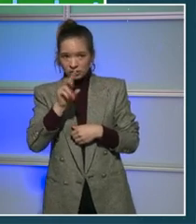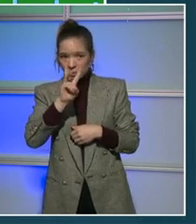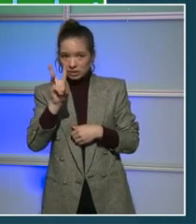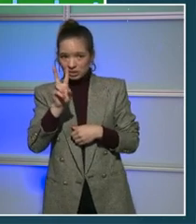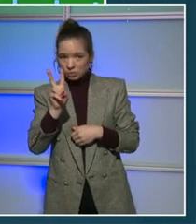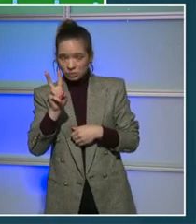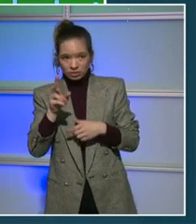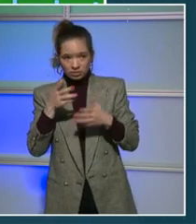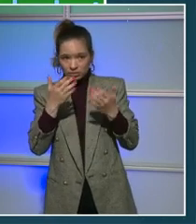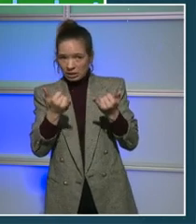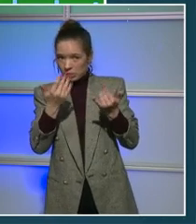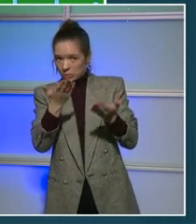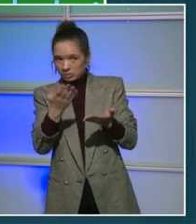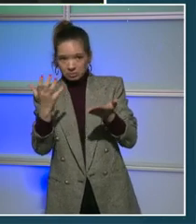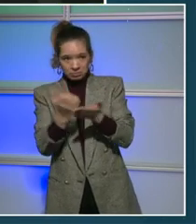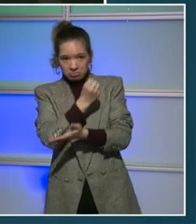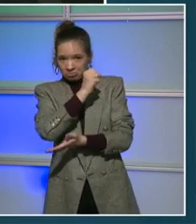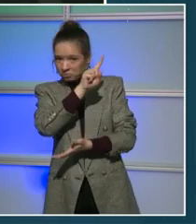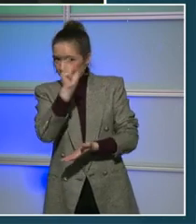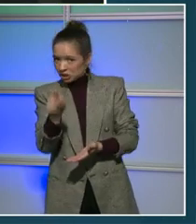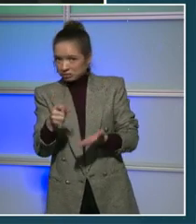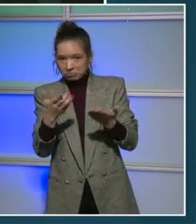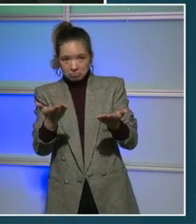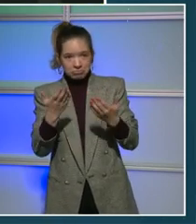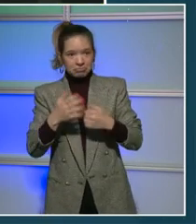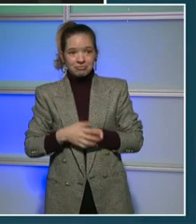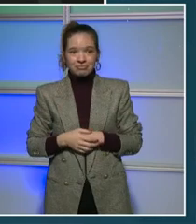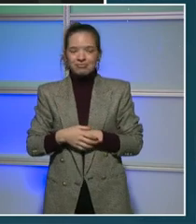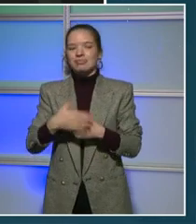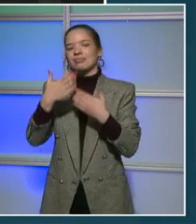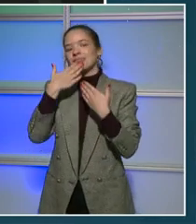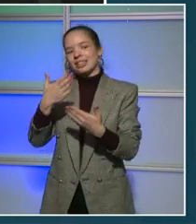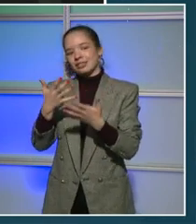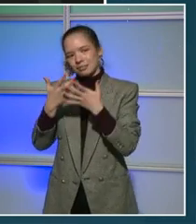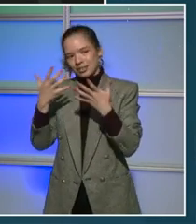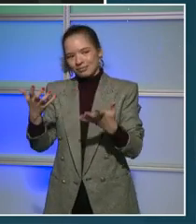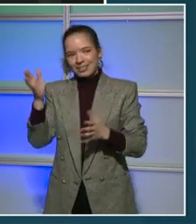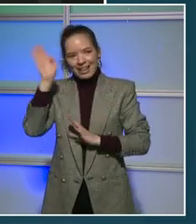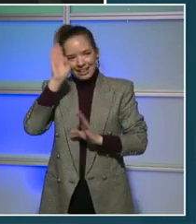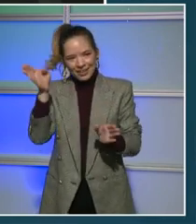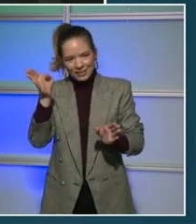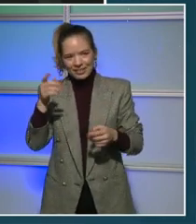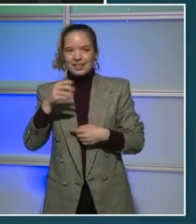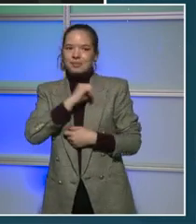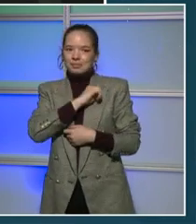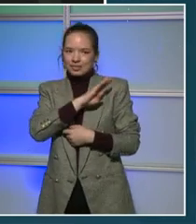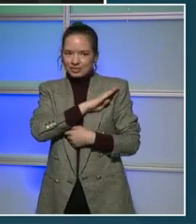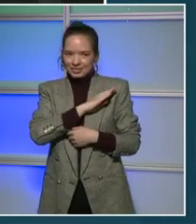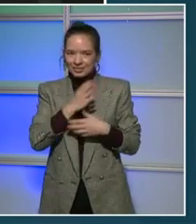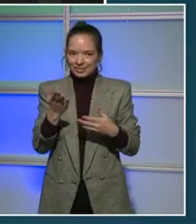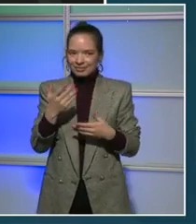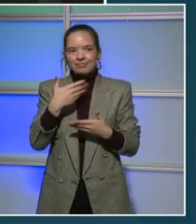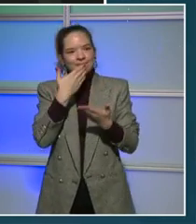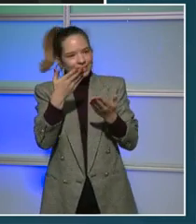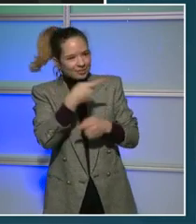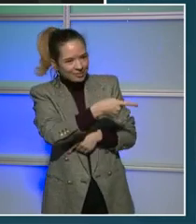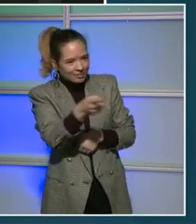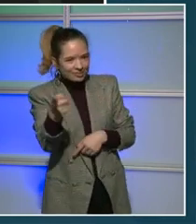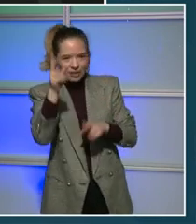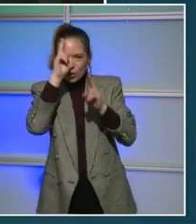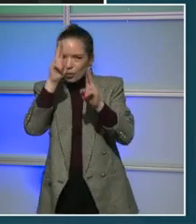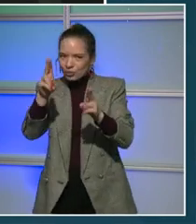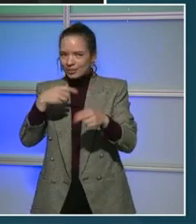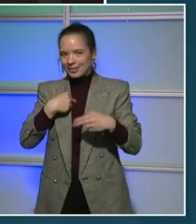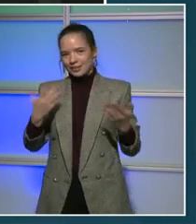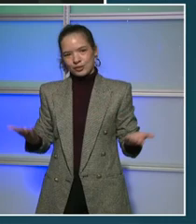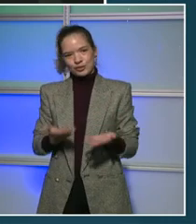now able to ask your question. Thank you so much. Hello, Mayor Bowser and the rest of the esteemed guest here. Hi, my name